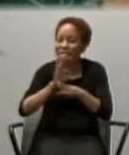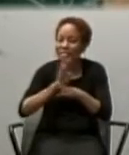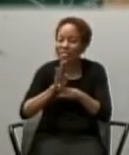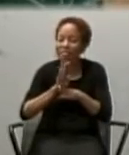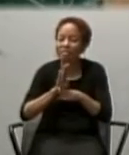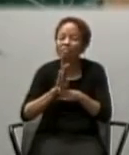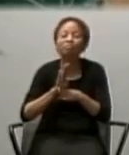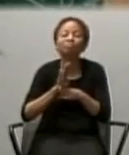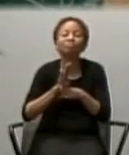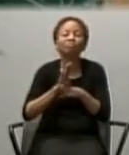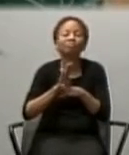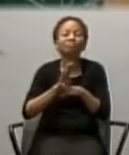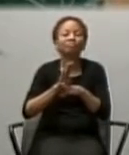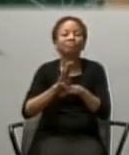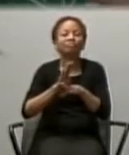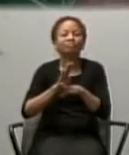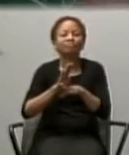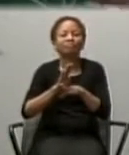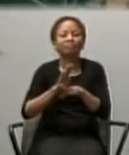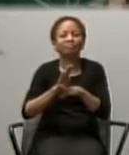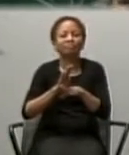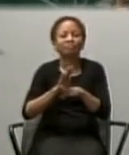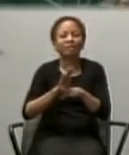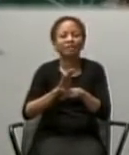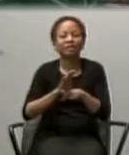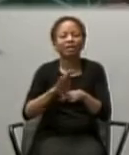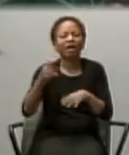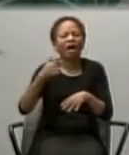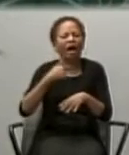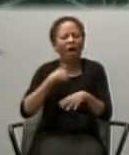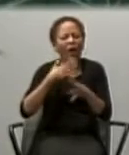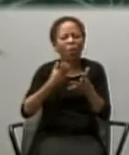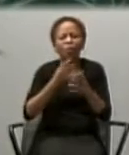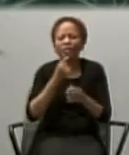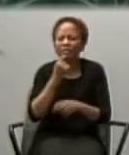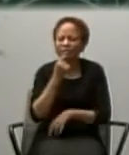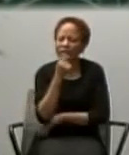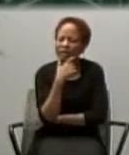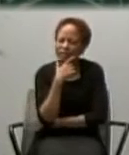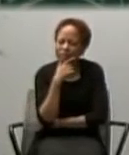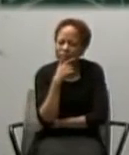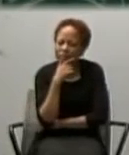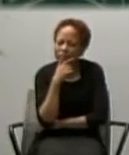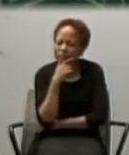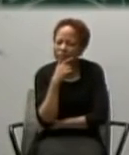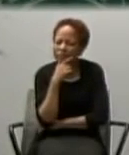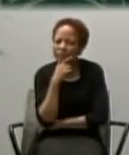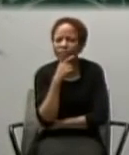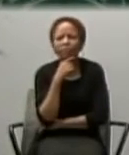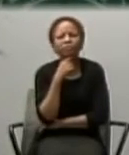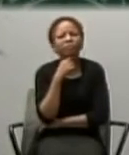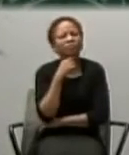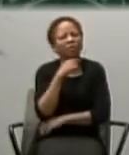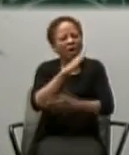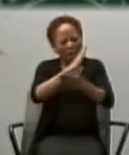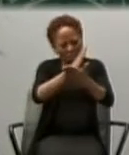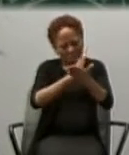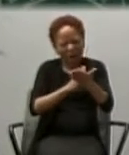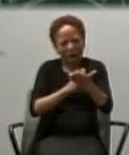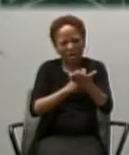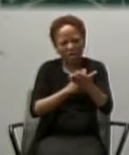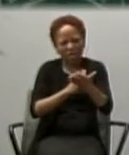And I would like to acknowledge that this is a partial truth.